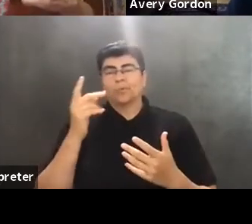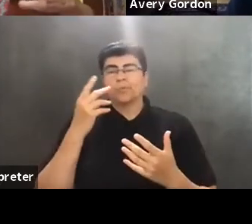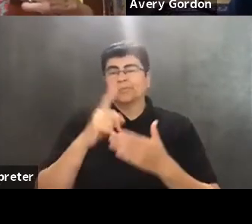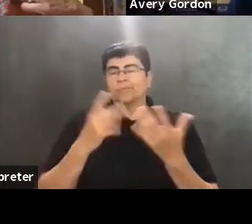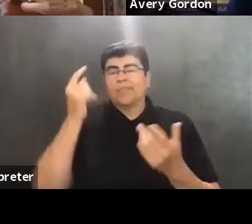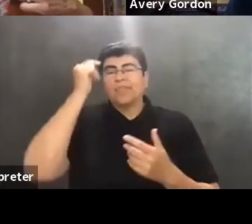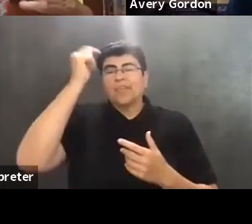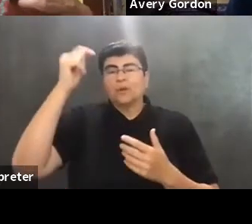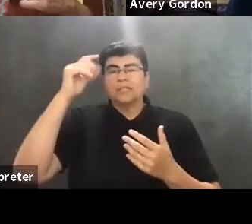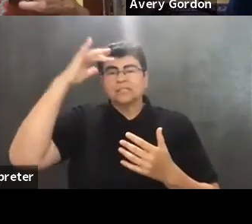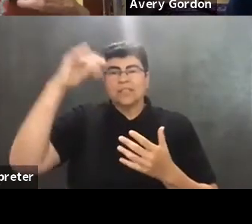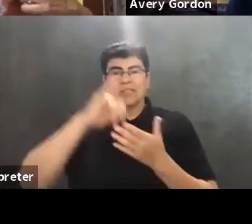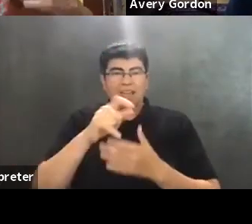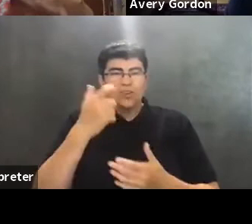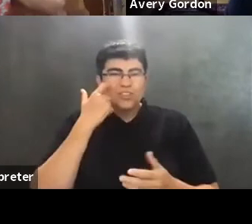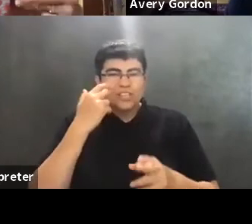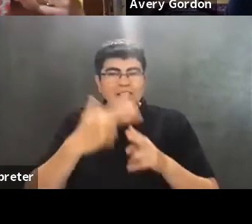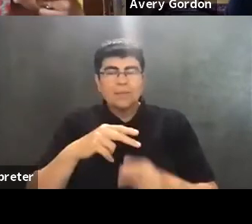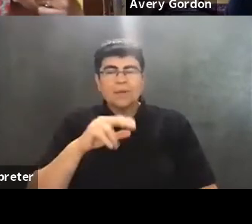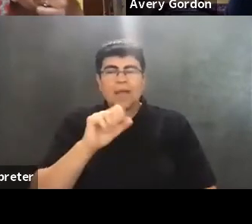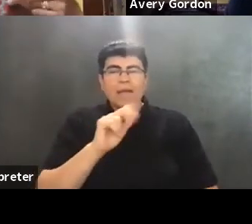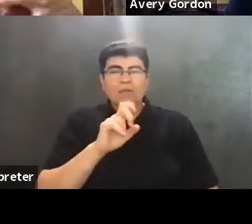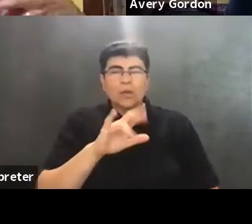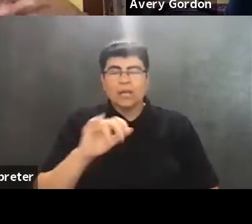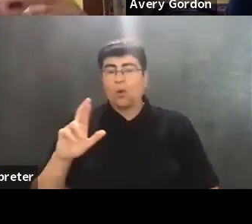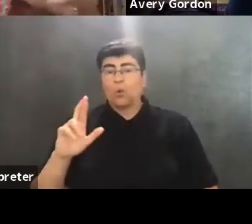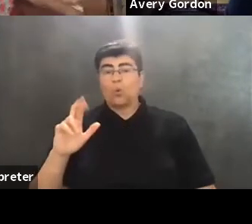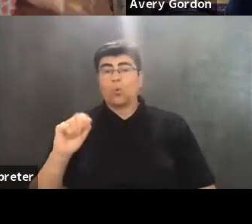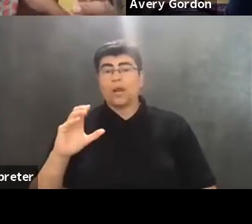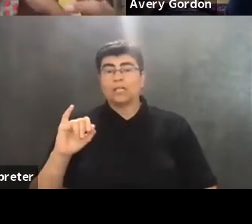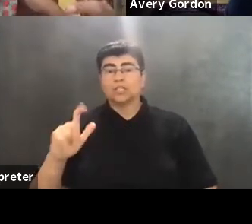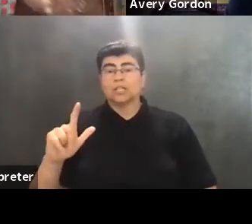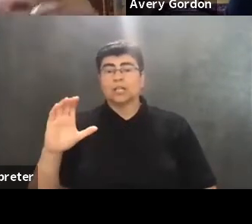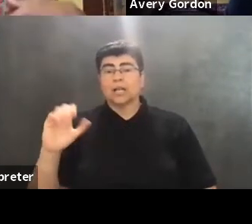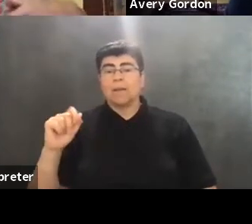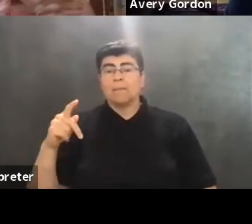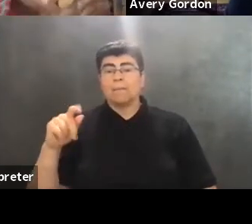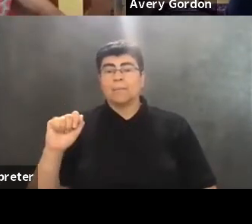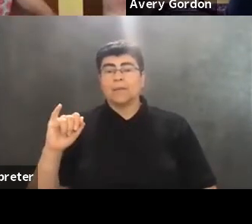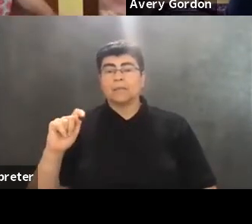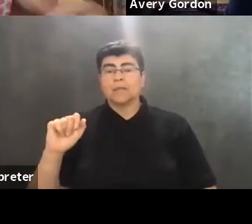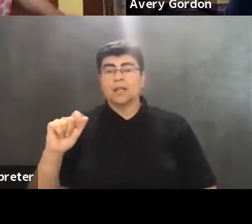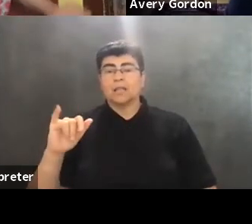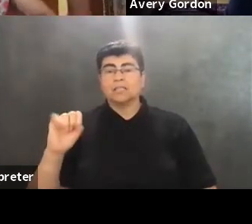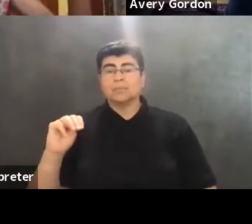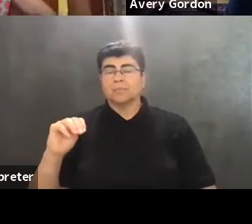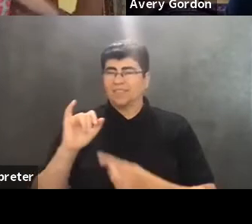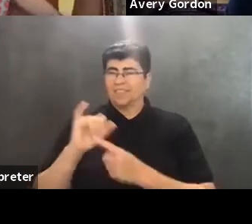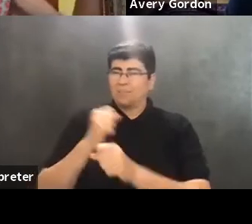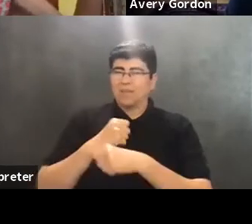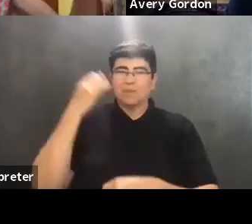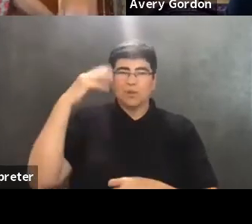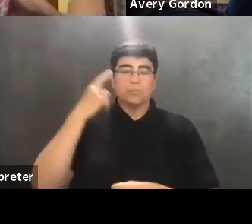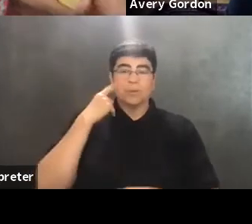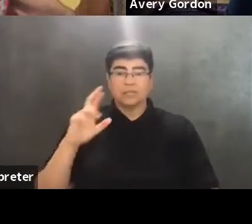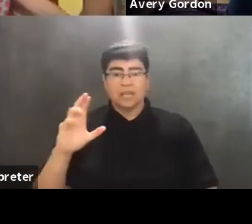named, Avery, racial capitalism, makes me crazy because they seem to think that capitalism became